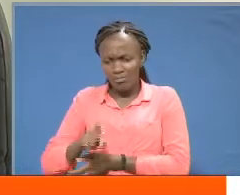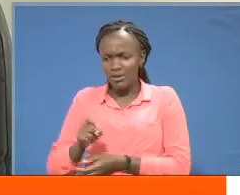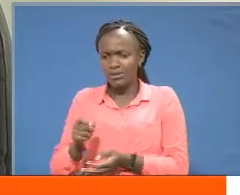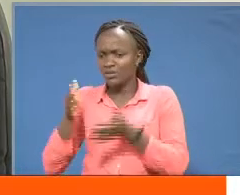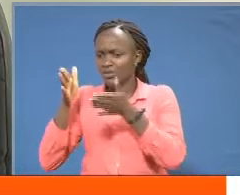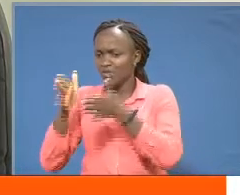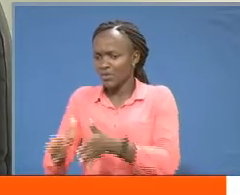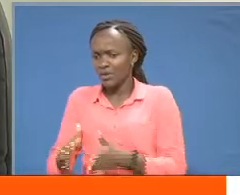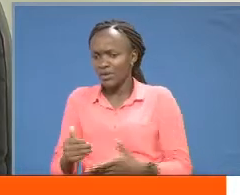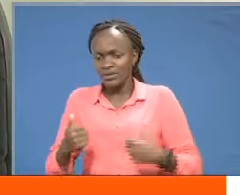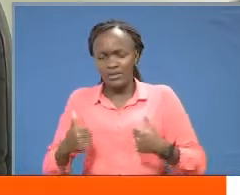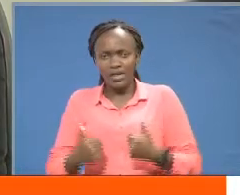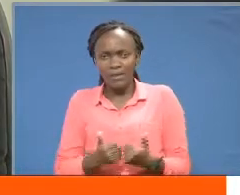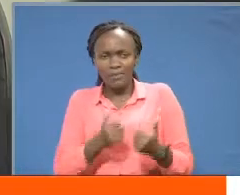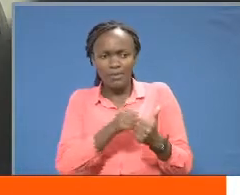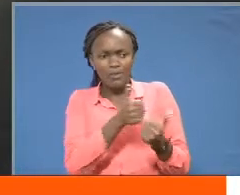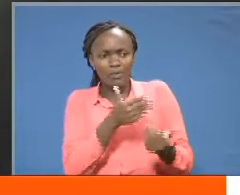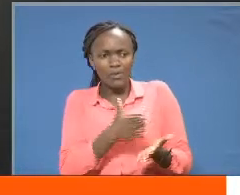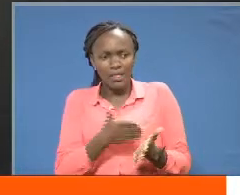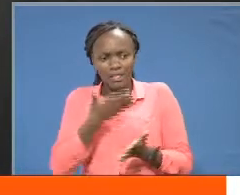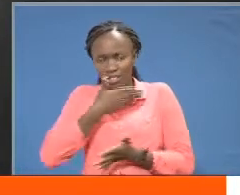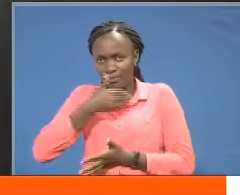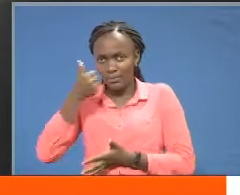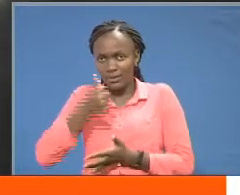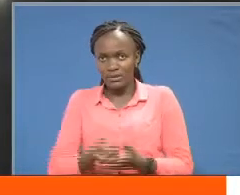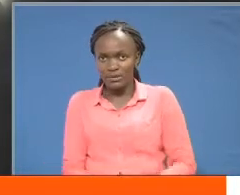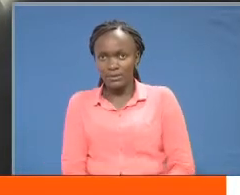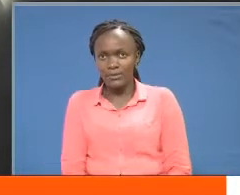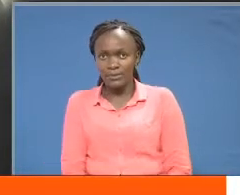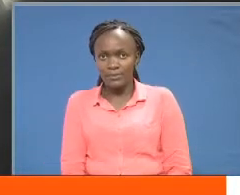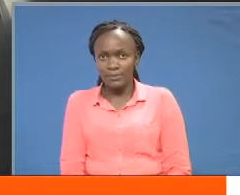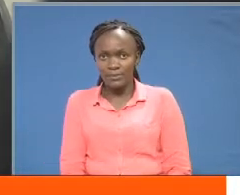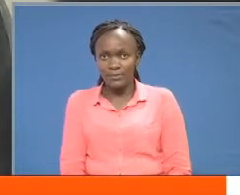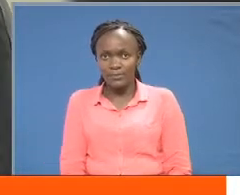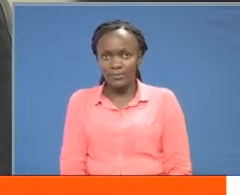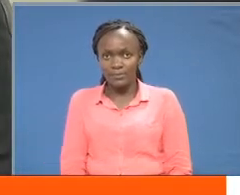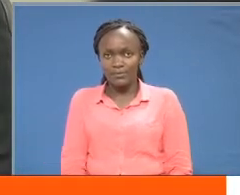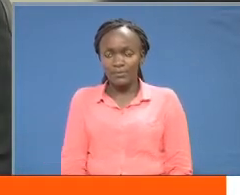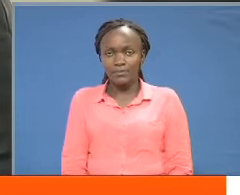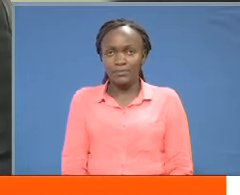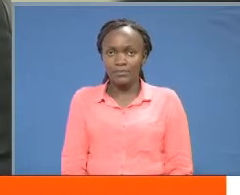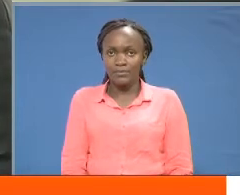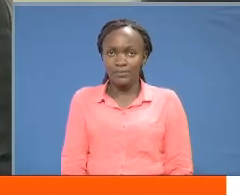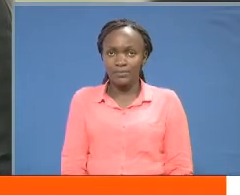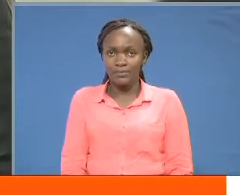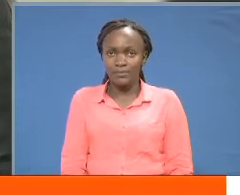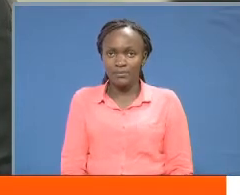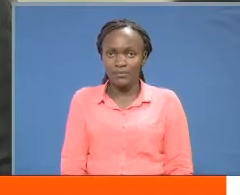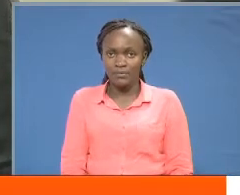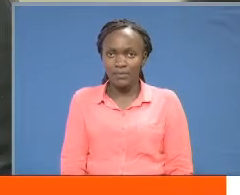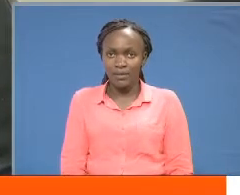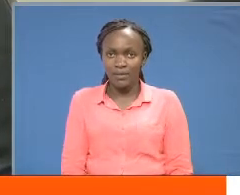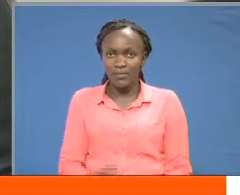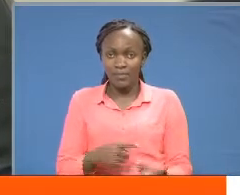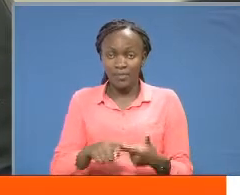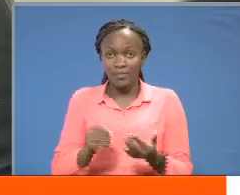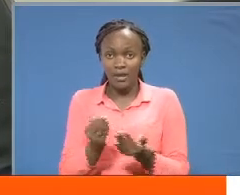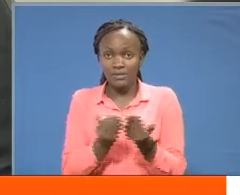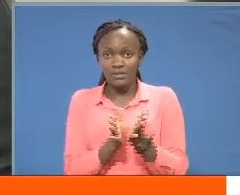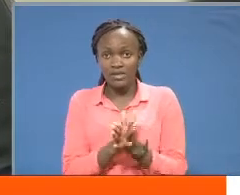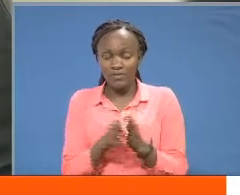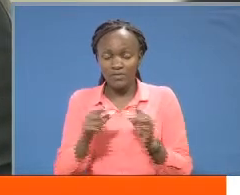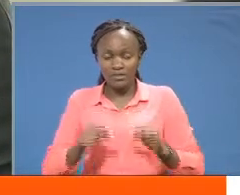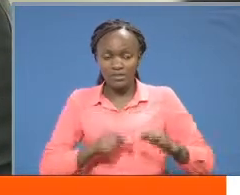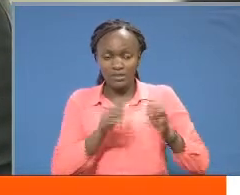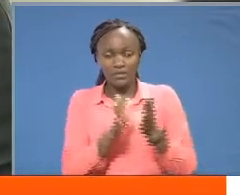done in a more centralized more focused way so that service delivery could be more